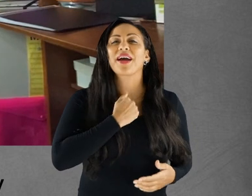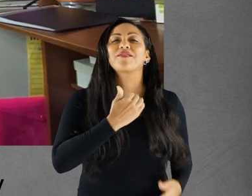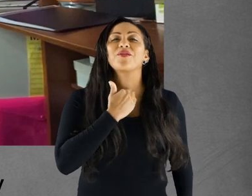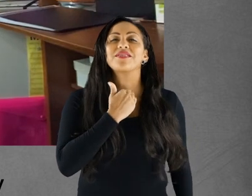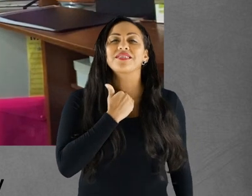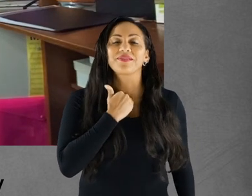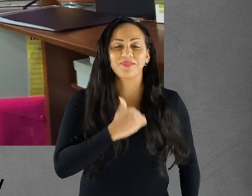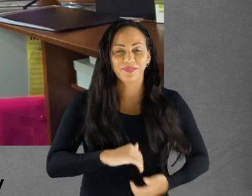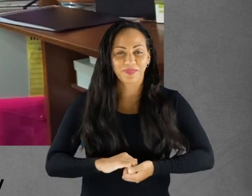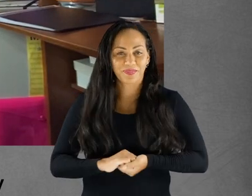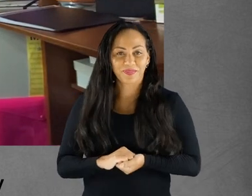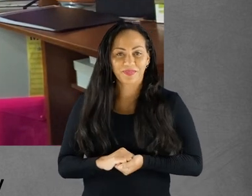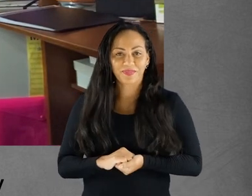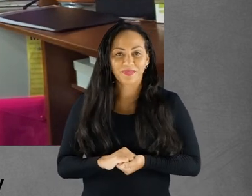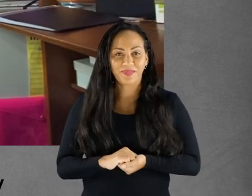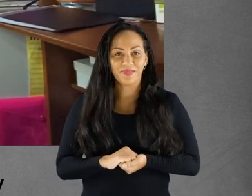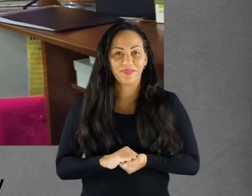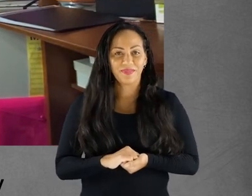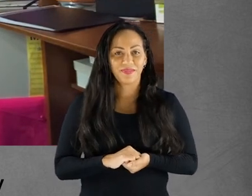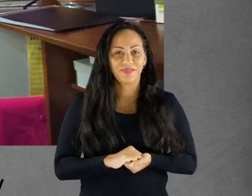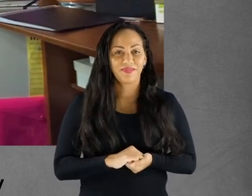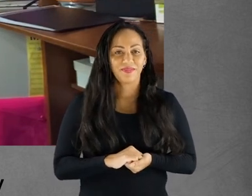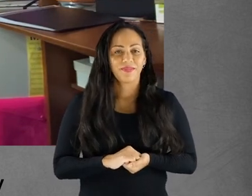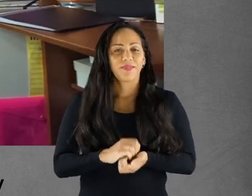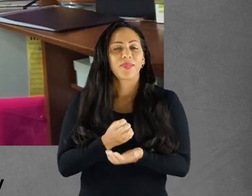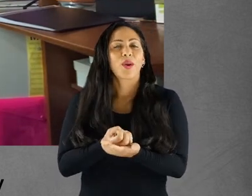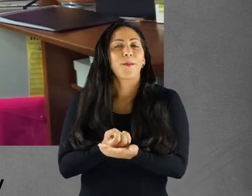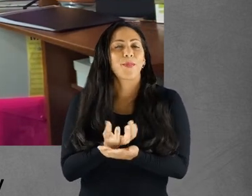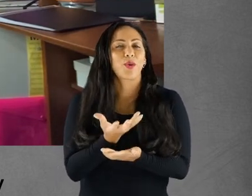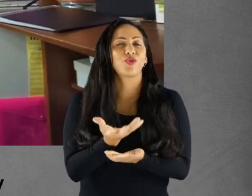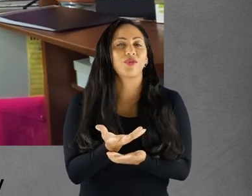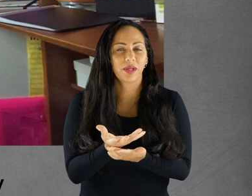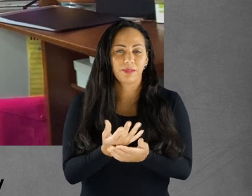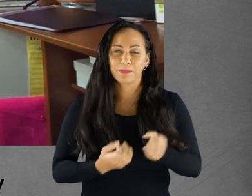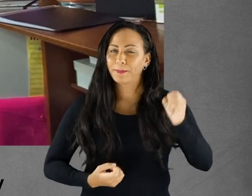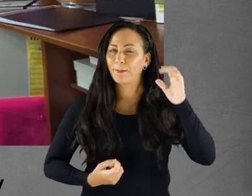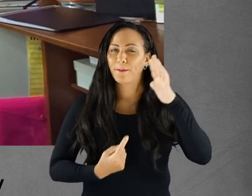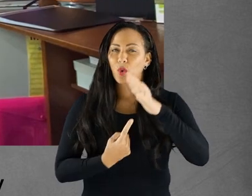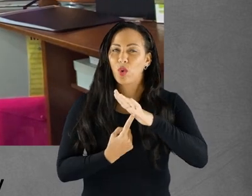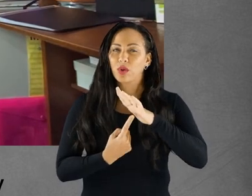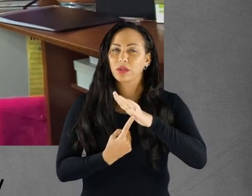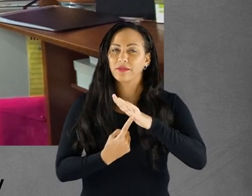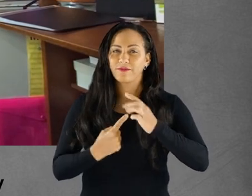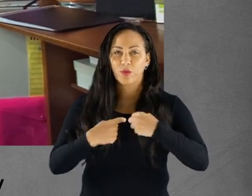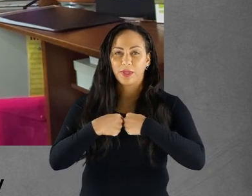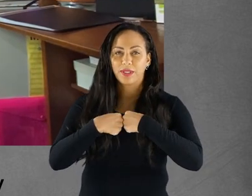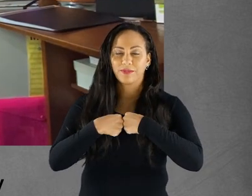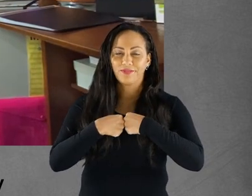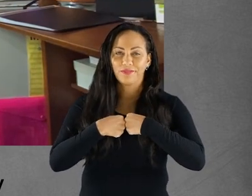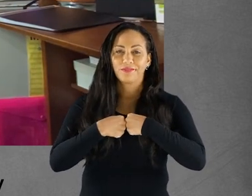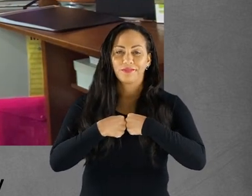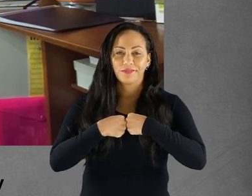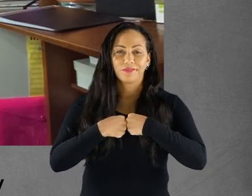My poetry has been a very important aspect for me